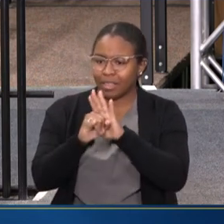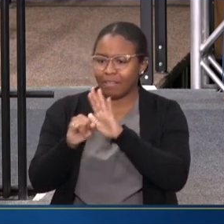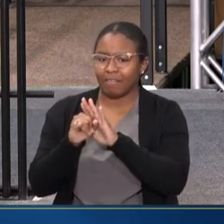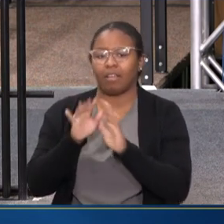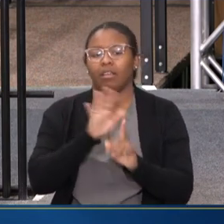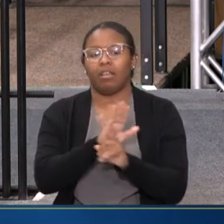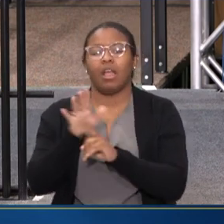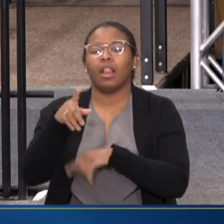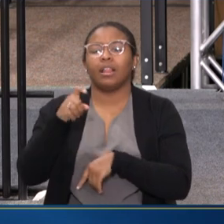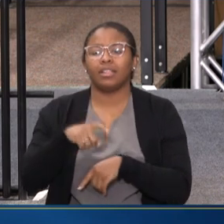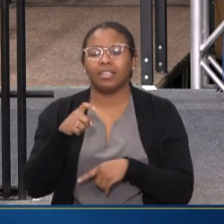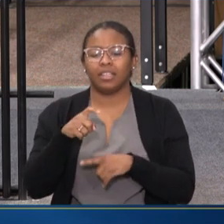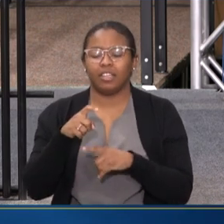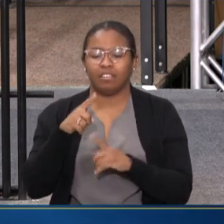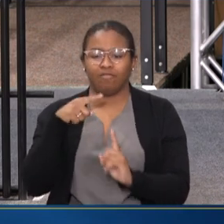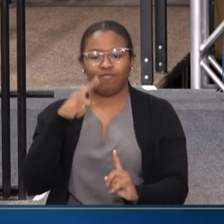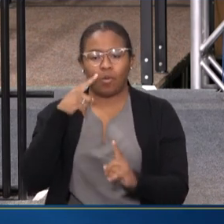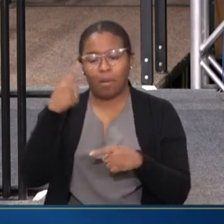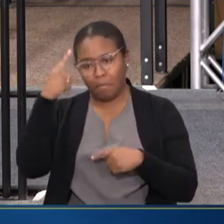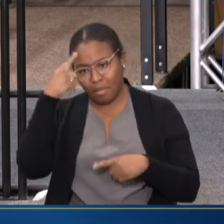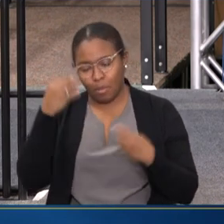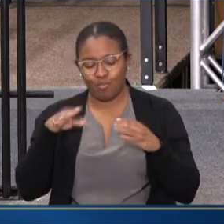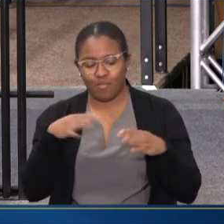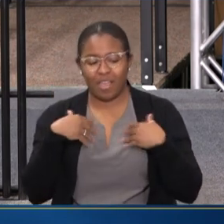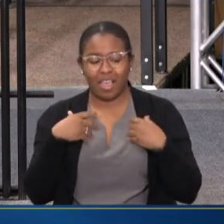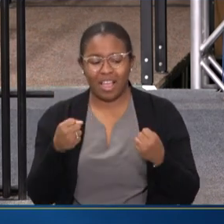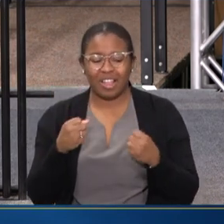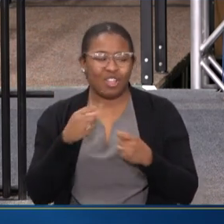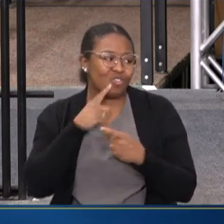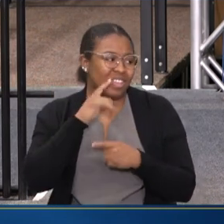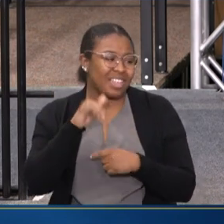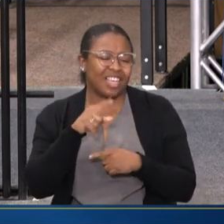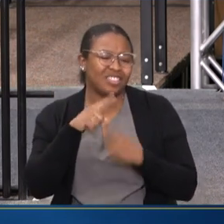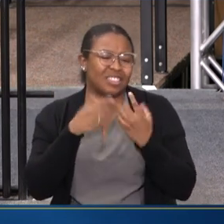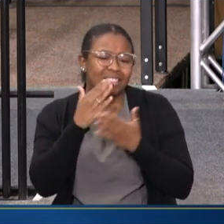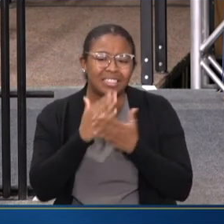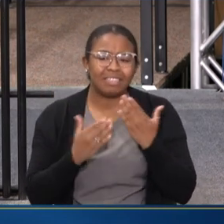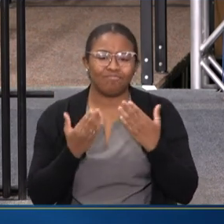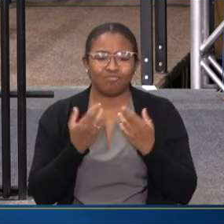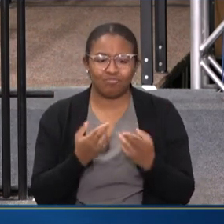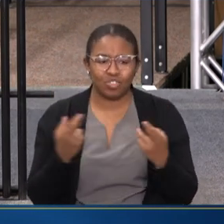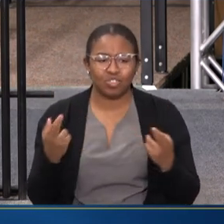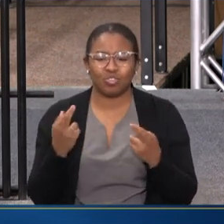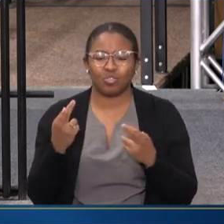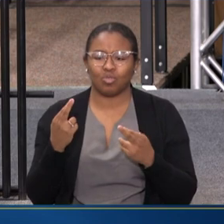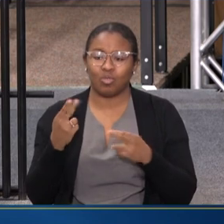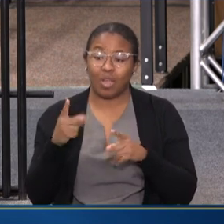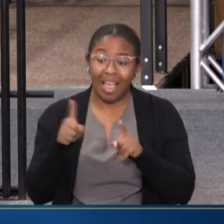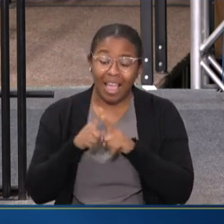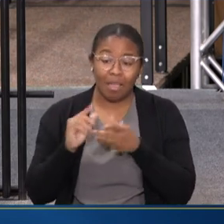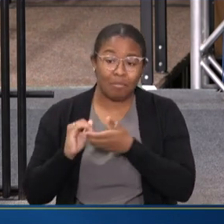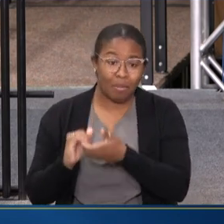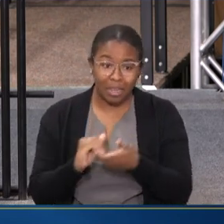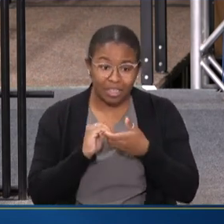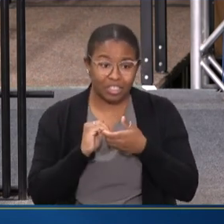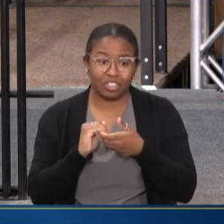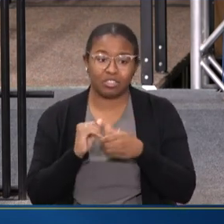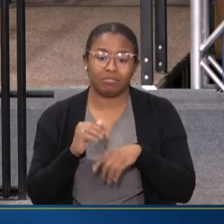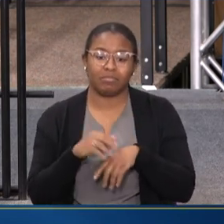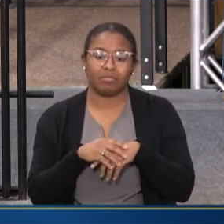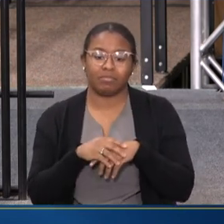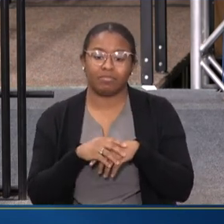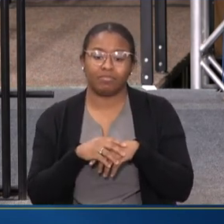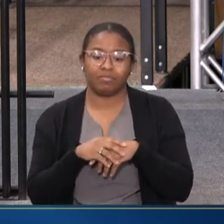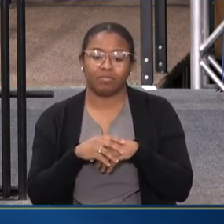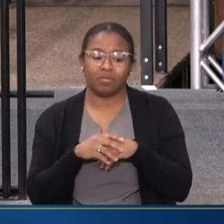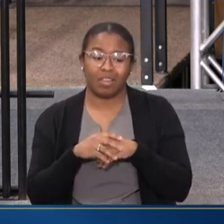AROUND MENTAL AND BEHAVIORAL HEALTH. SO THOSE ARE JUST A COUPLE RESOURCES IN ADDITION TO PARTNERSHIP. THINK PARTNERSHIP, PARTNERSHIP,